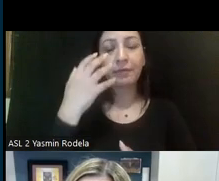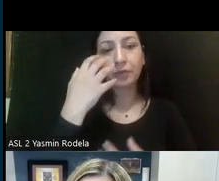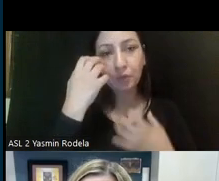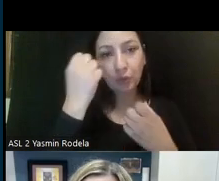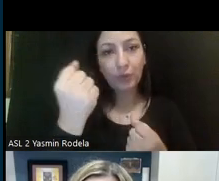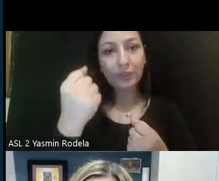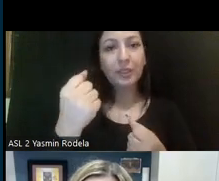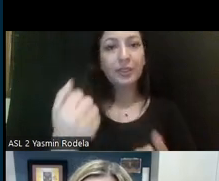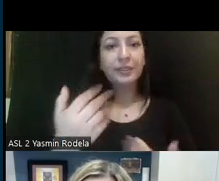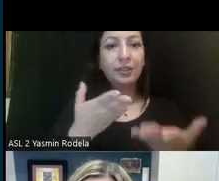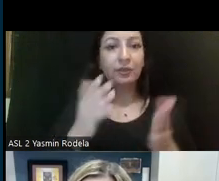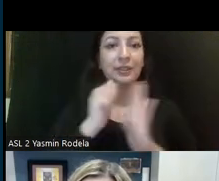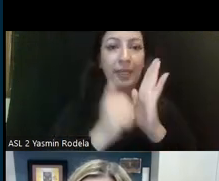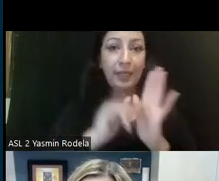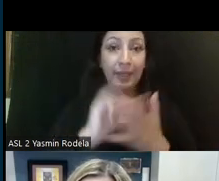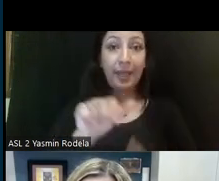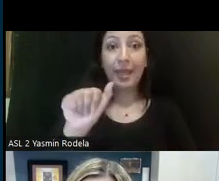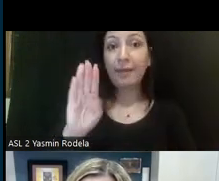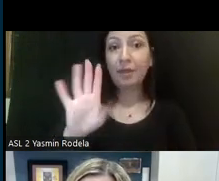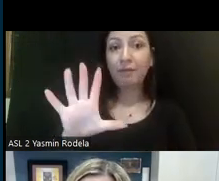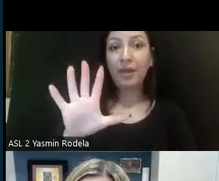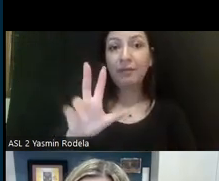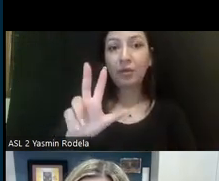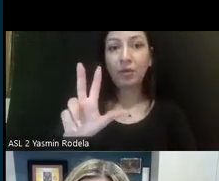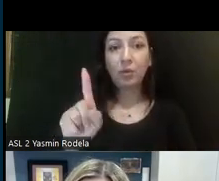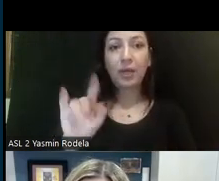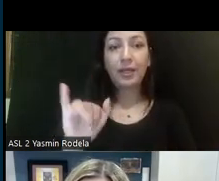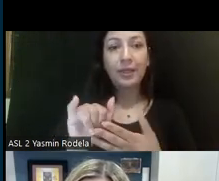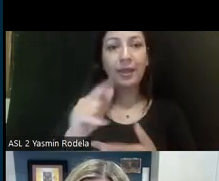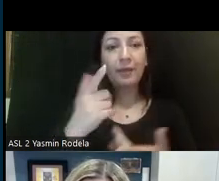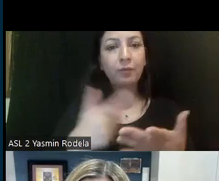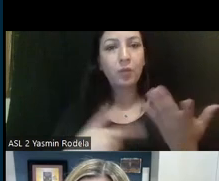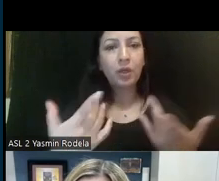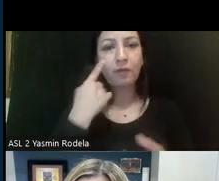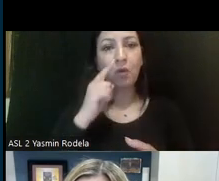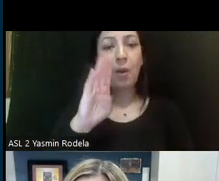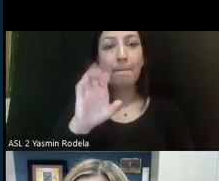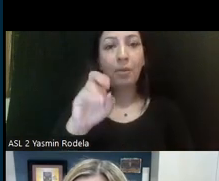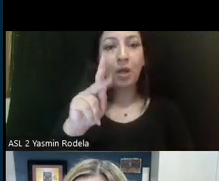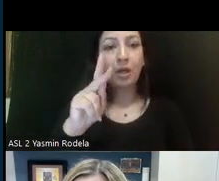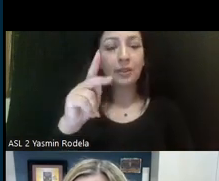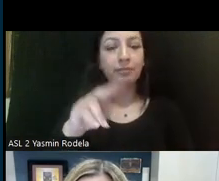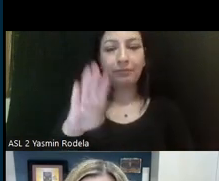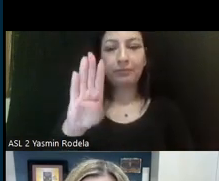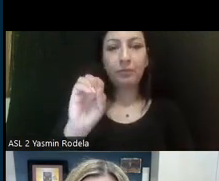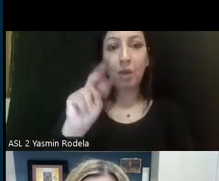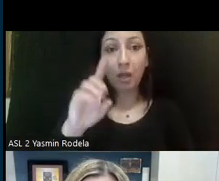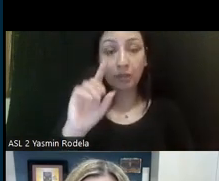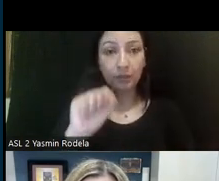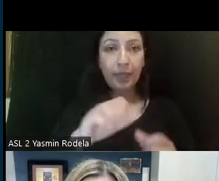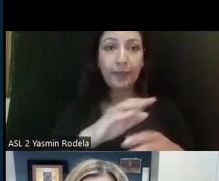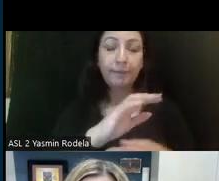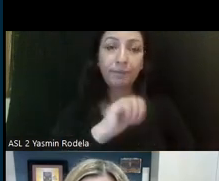act and AB 531, which is a bond to build, um, community,